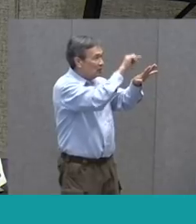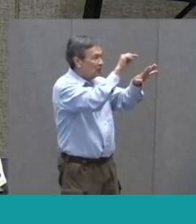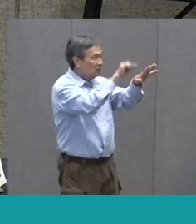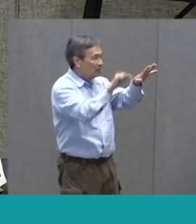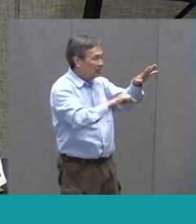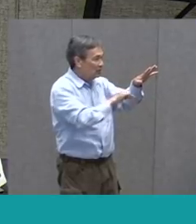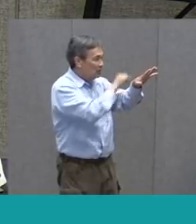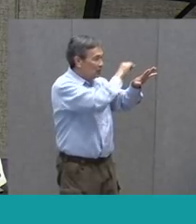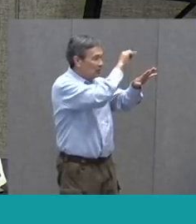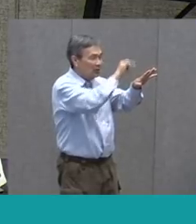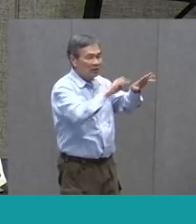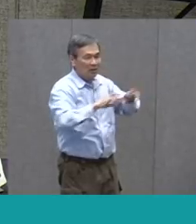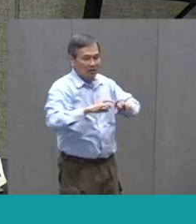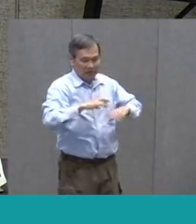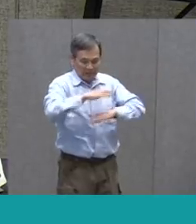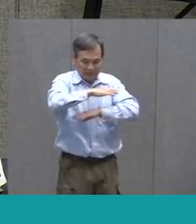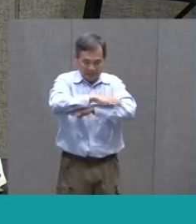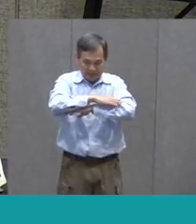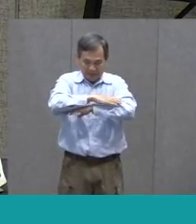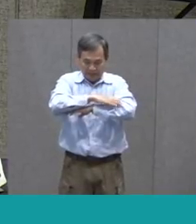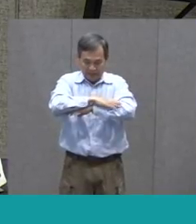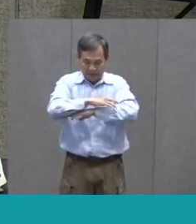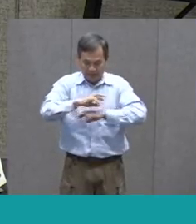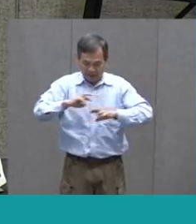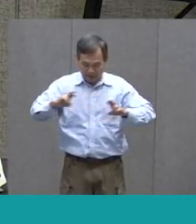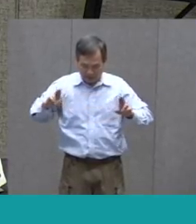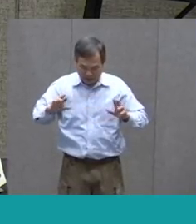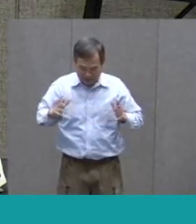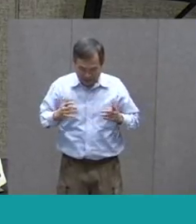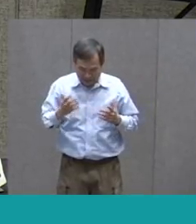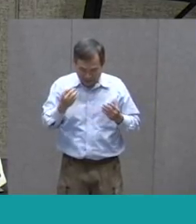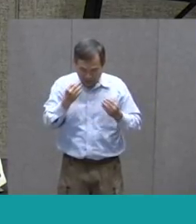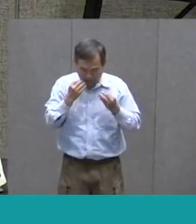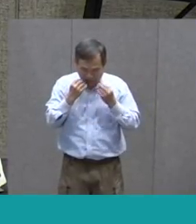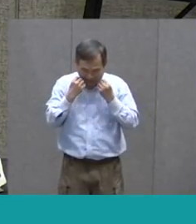To dine upon the fly